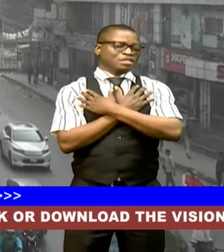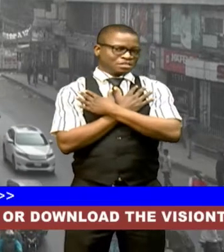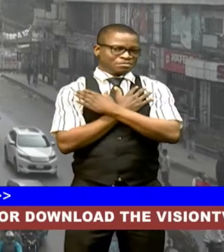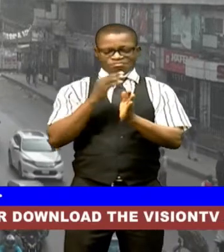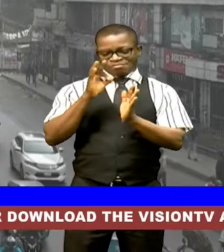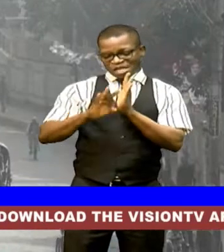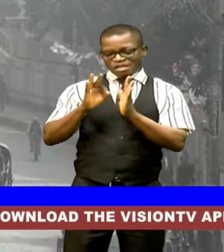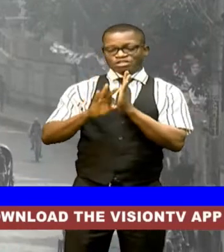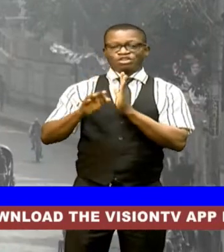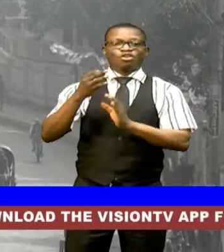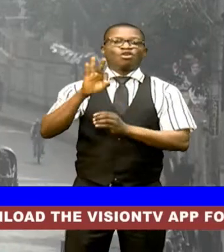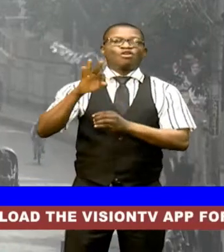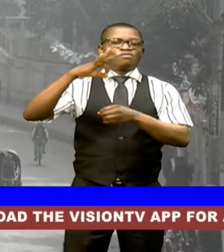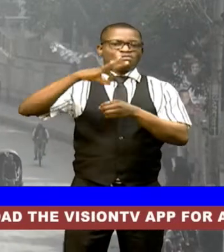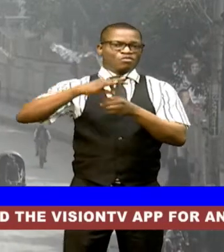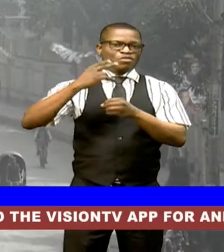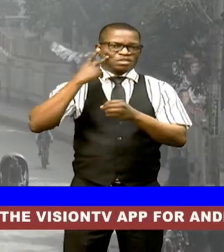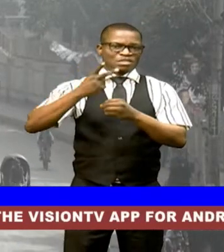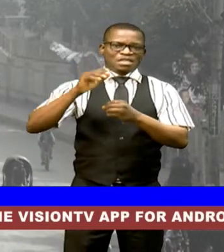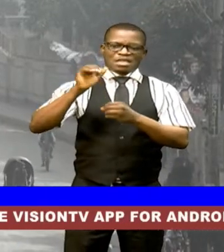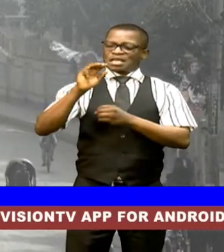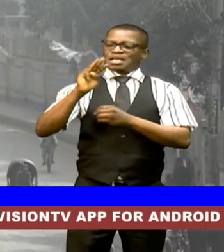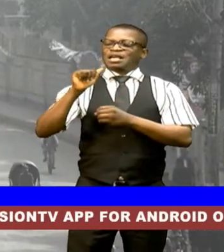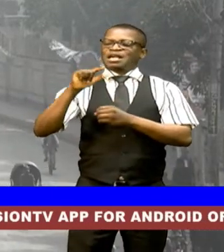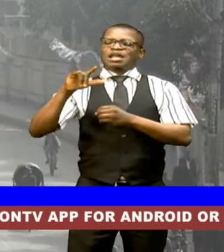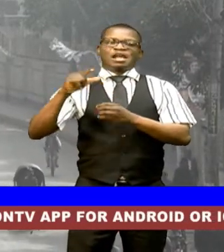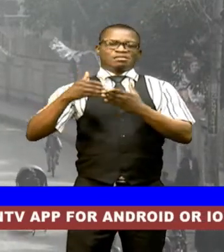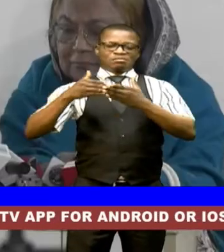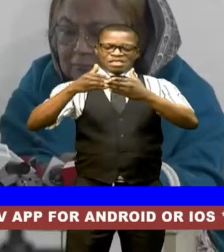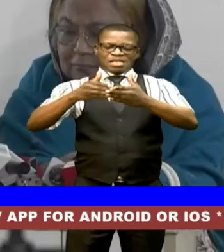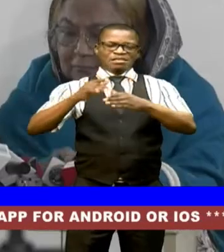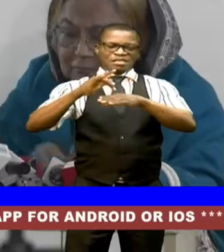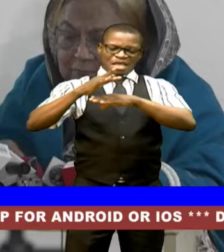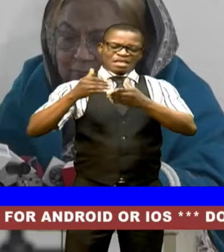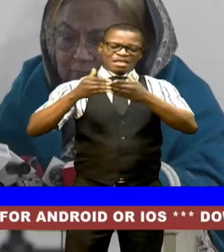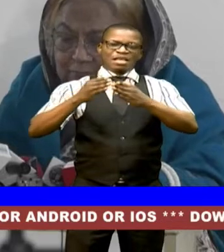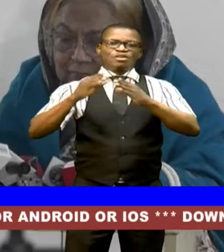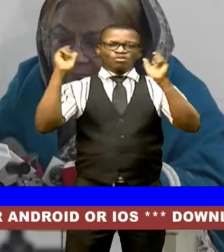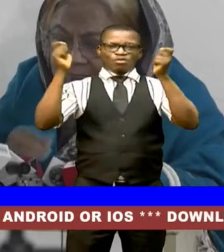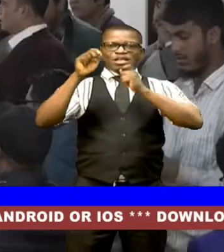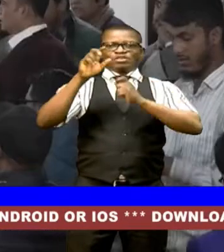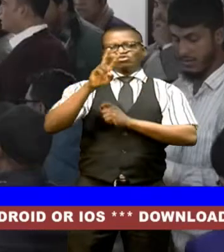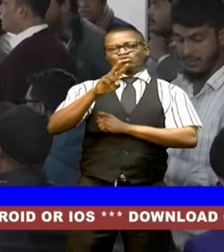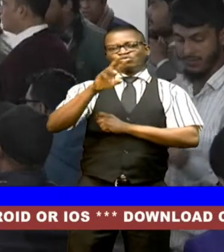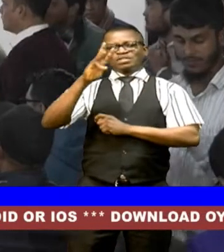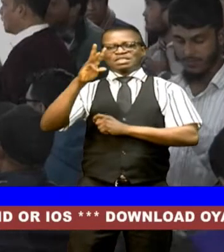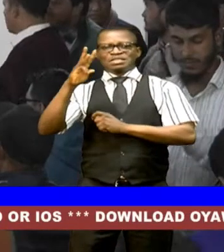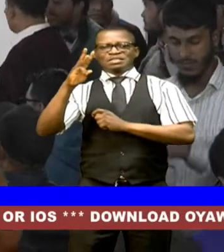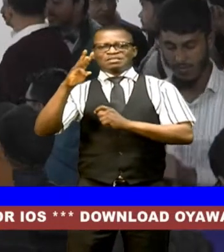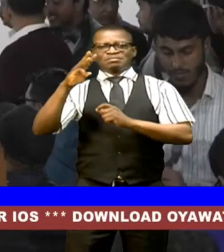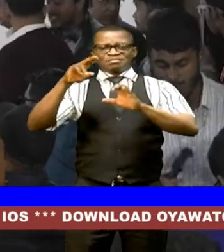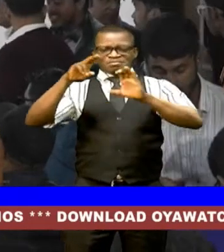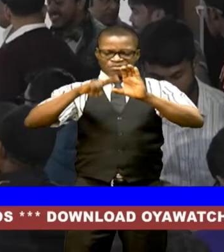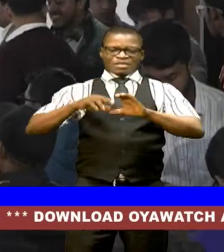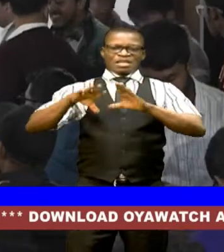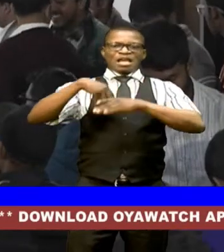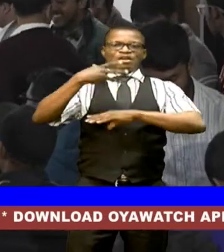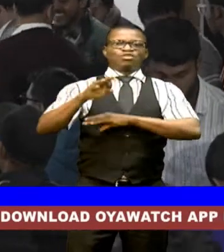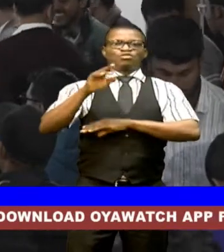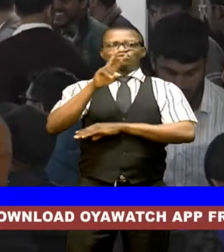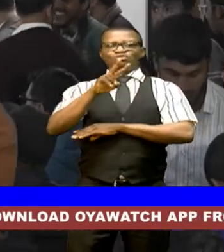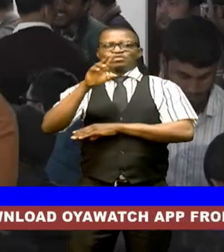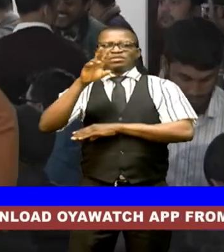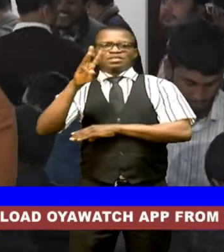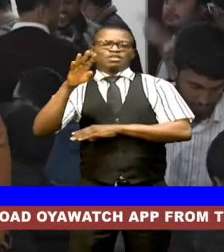of votes saw the awami league take an early lead winning 216 seats out of 224 seats on